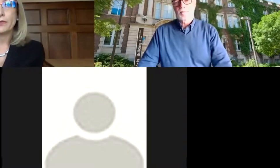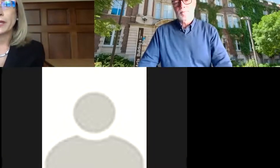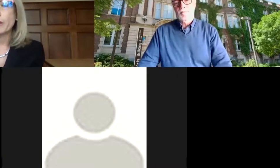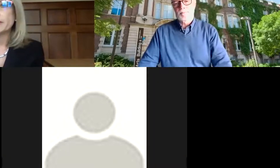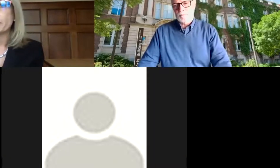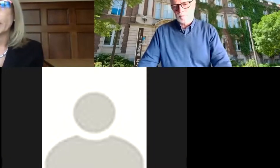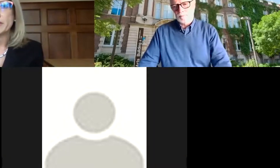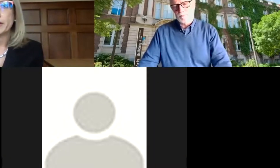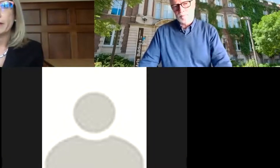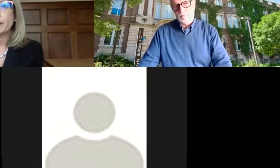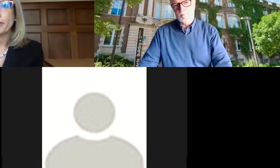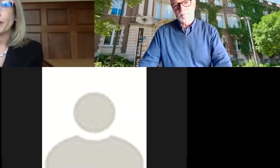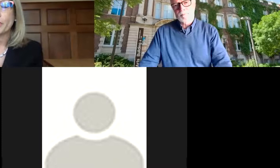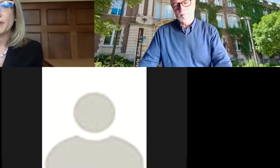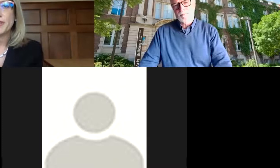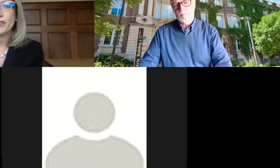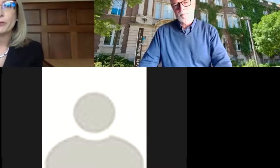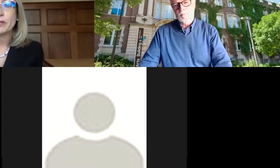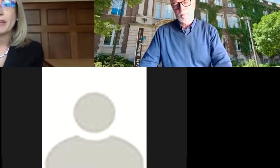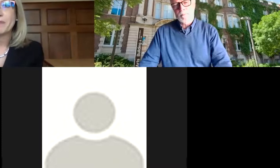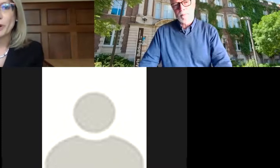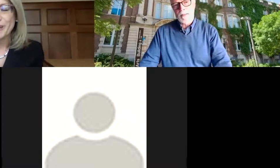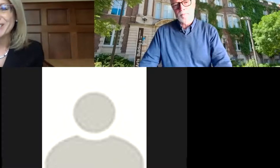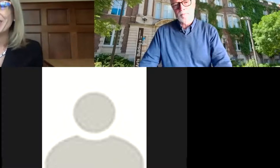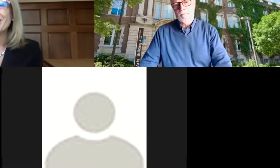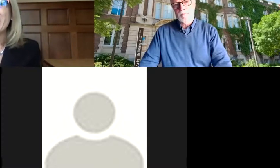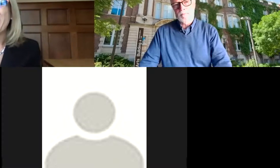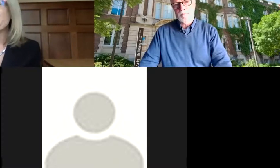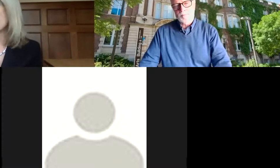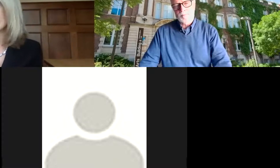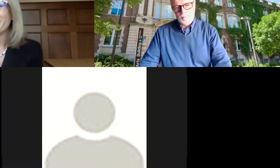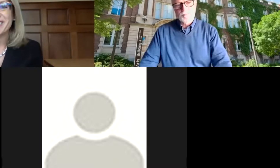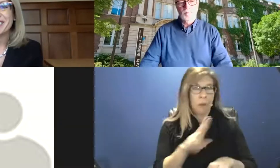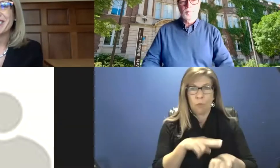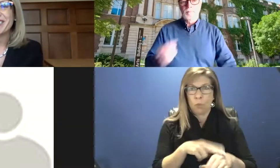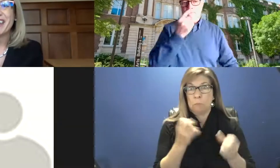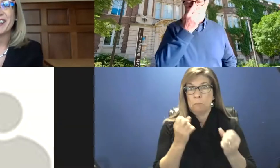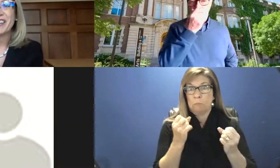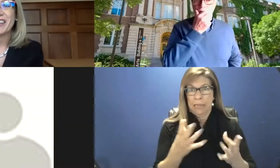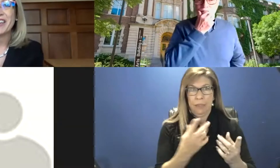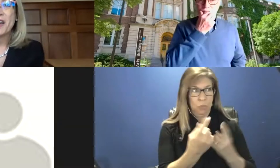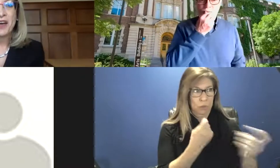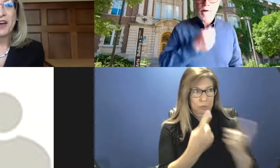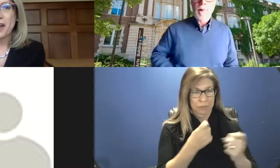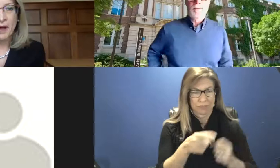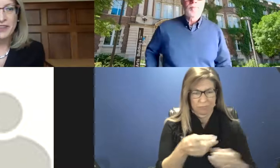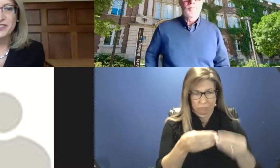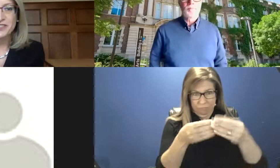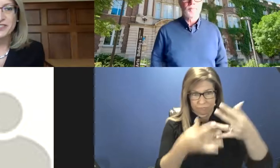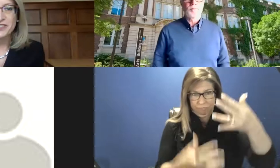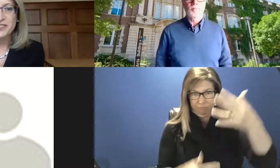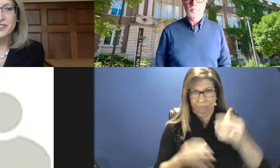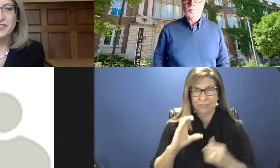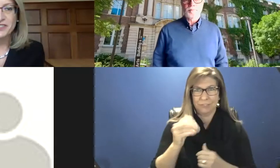I think you answered the question and there, of course, continue to be many more questions, uh, coming into the chat. And I apologize